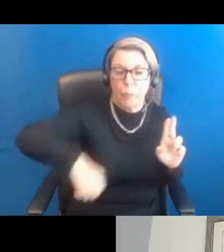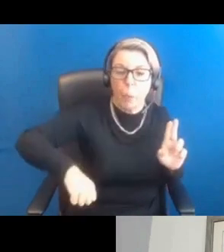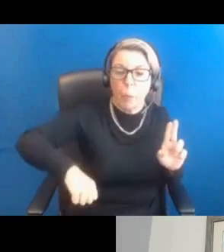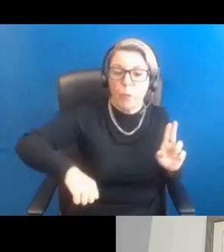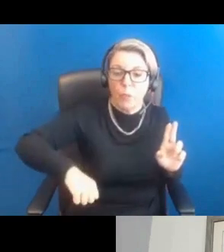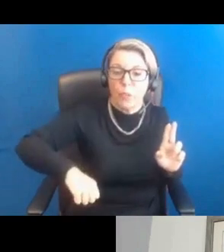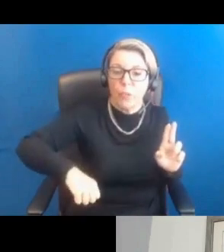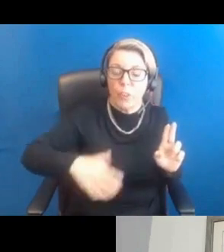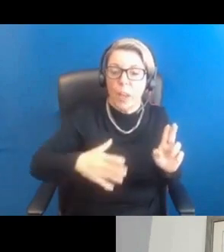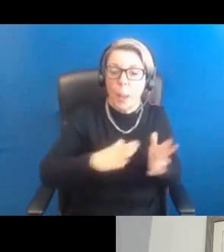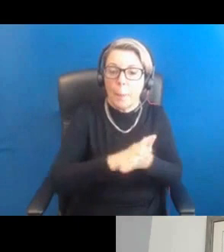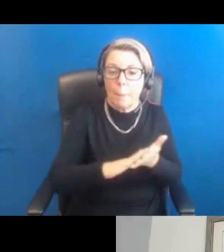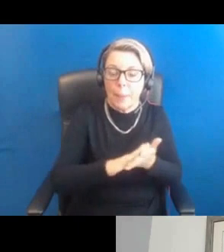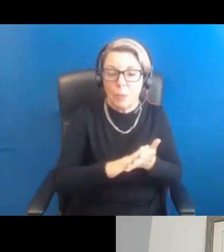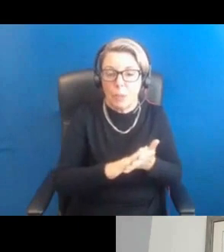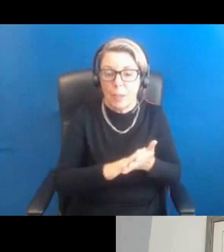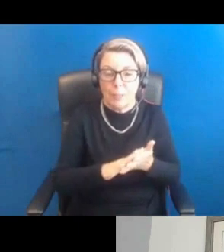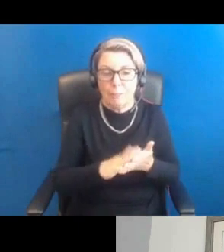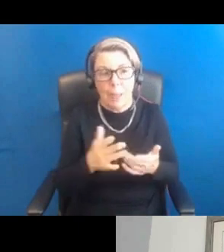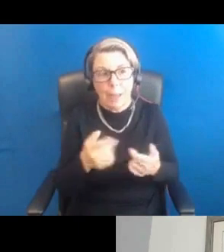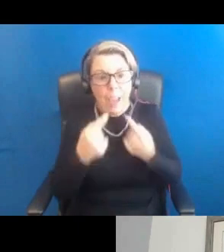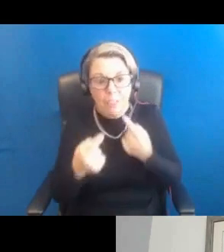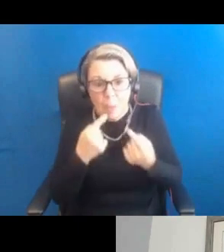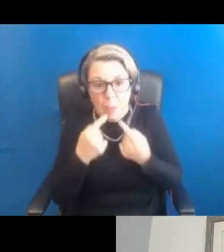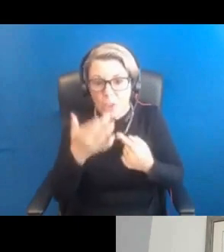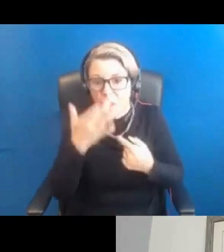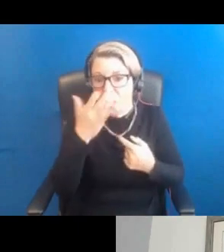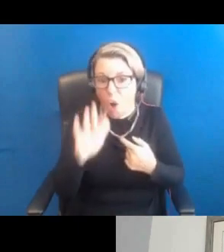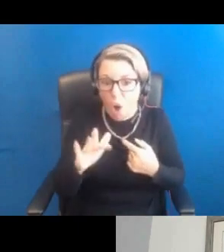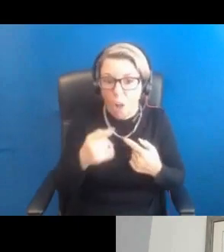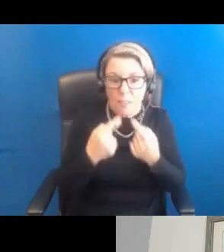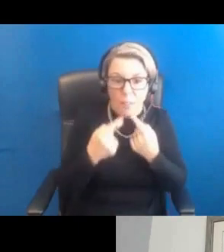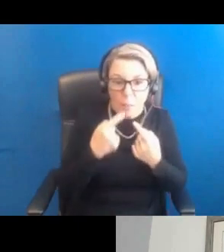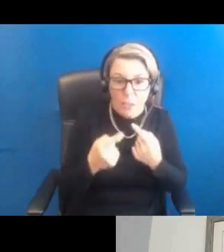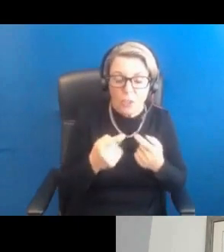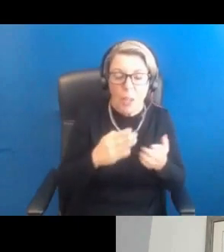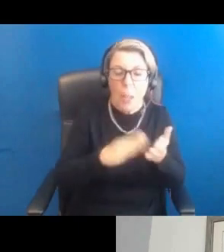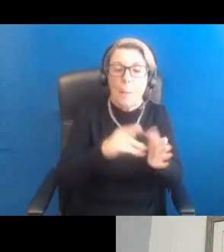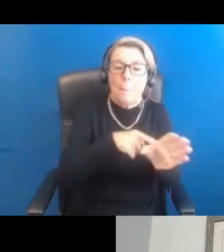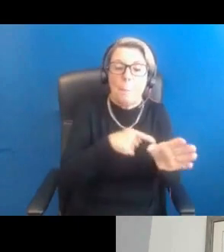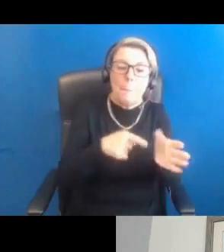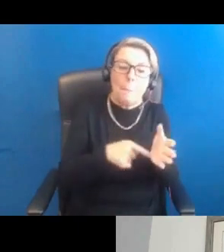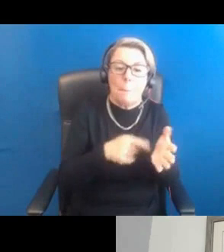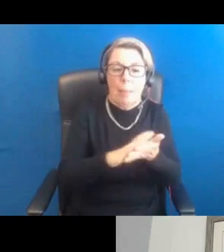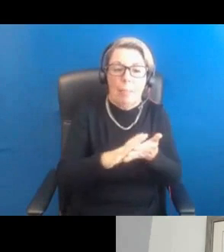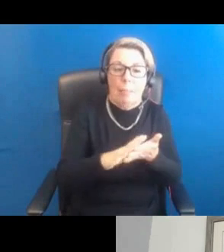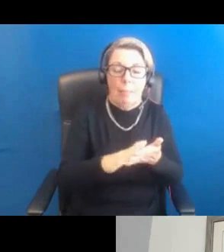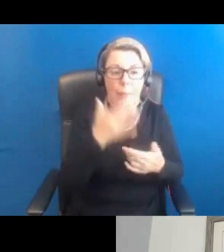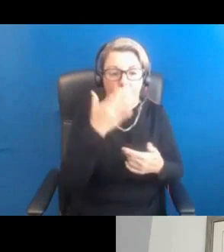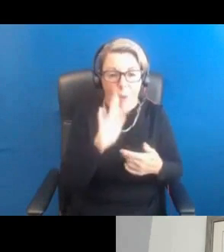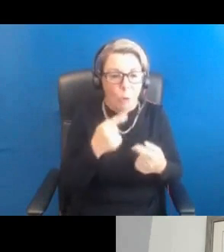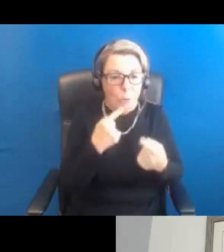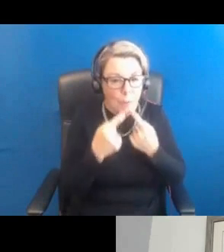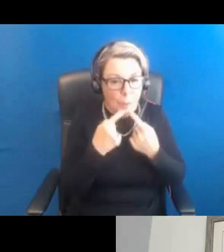about kind of demystifying some of the mythology around terms and, you know, what women's health is about.